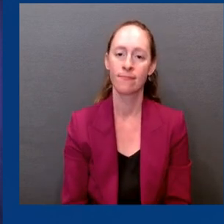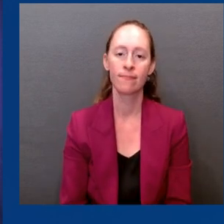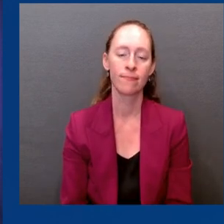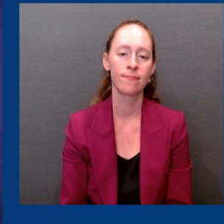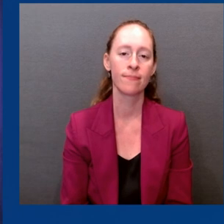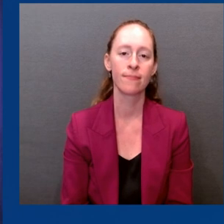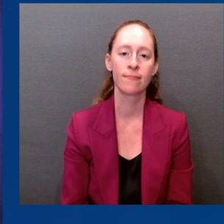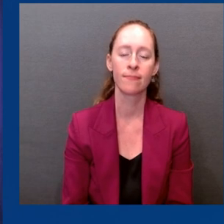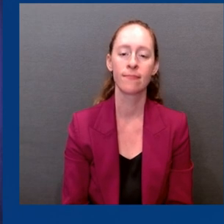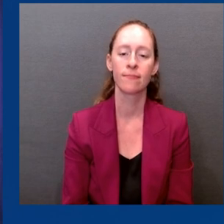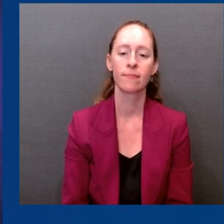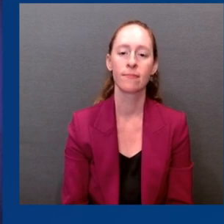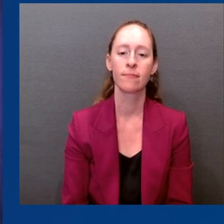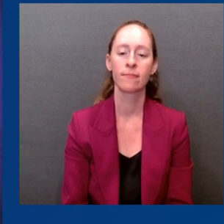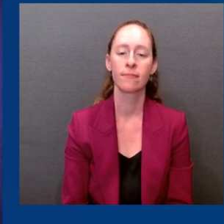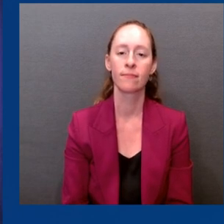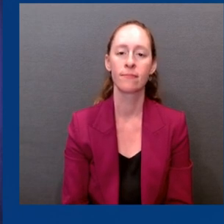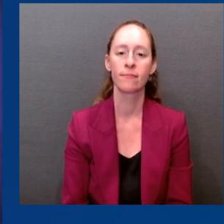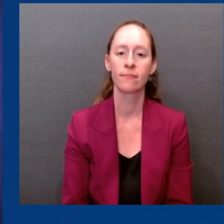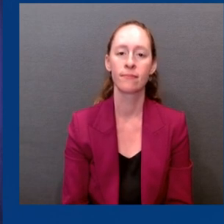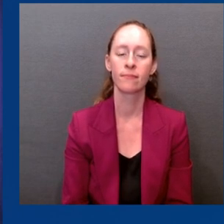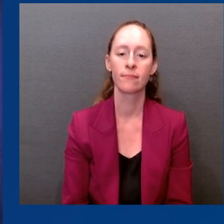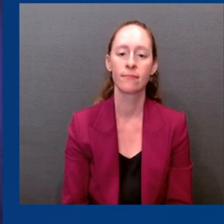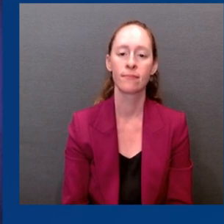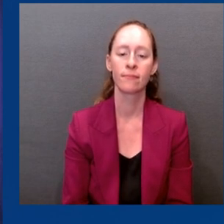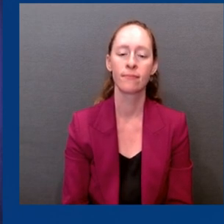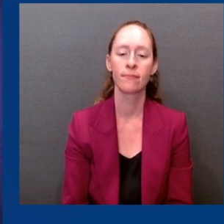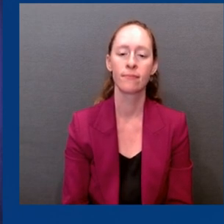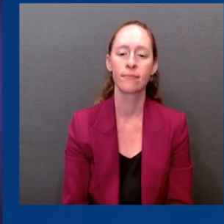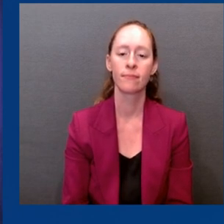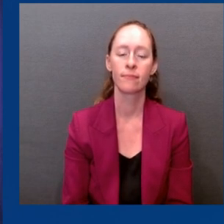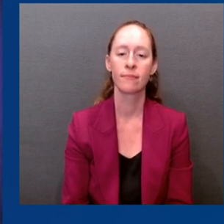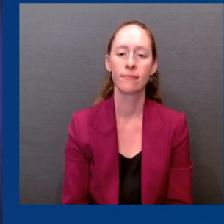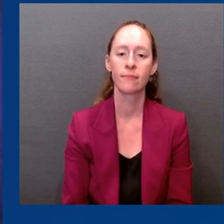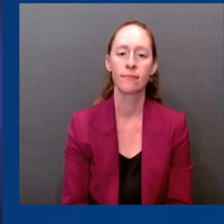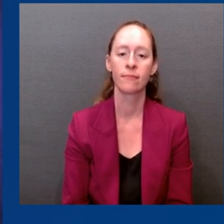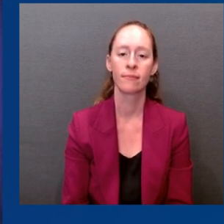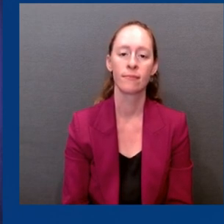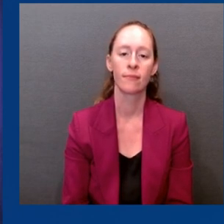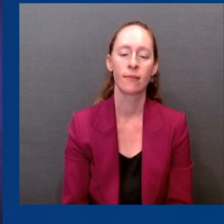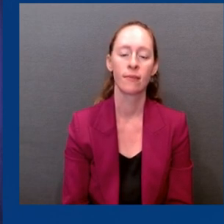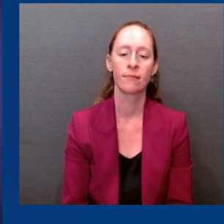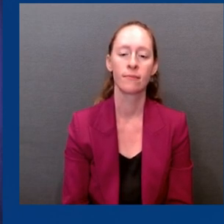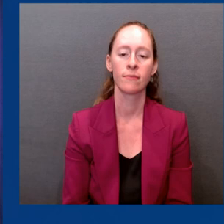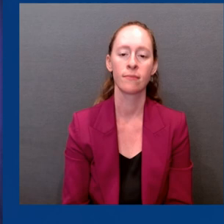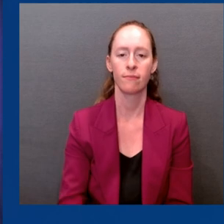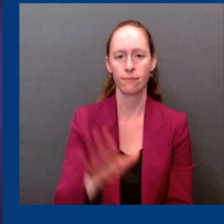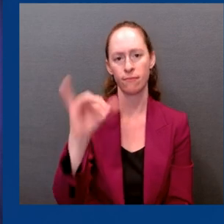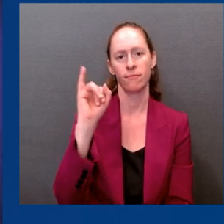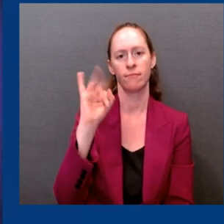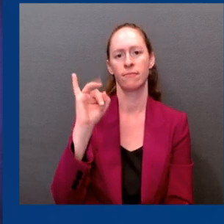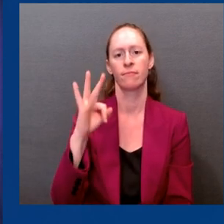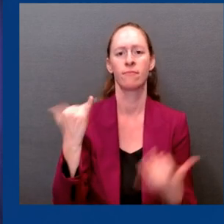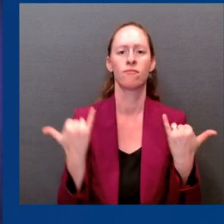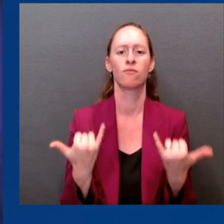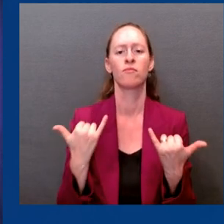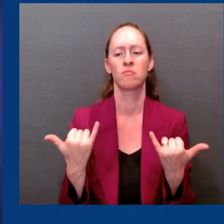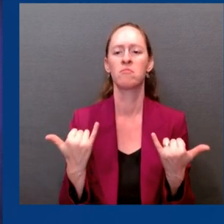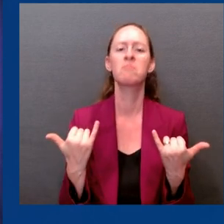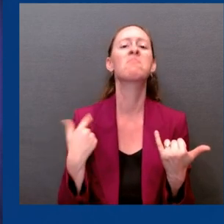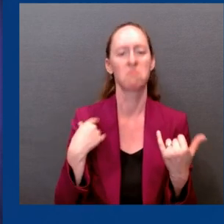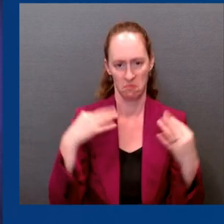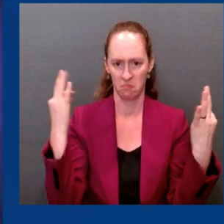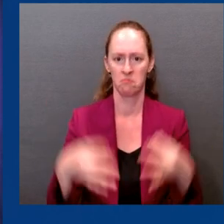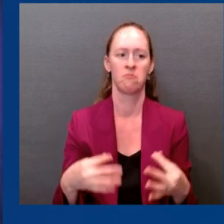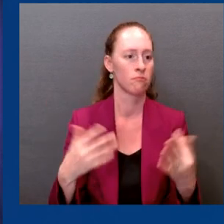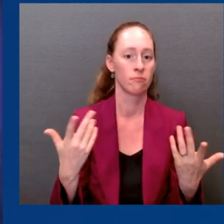execute today for today. That would put us way behind. We're going to keep our weight on our front foot as much as we can so we can be ready to see around